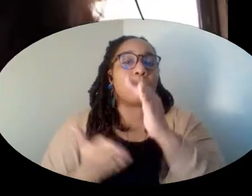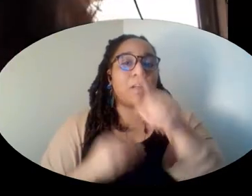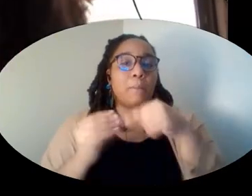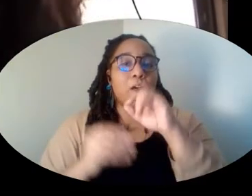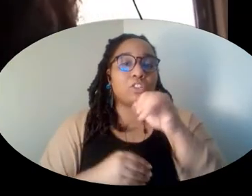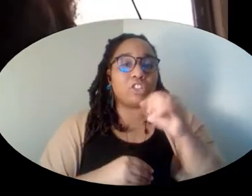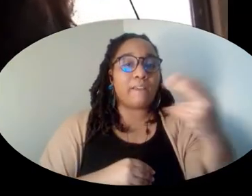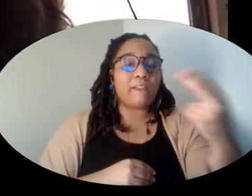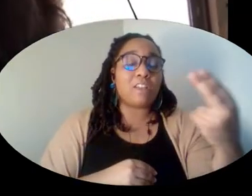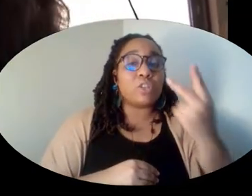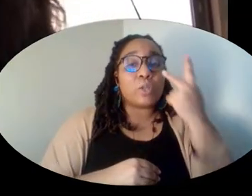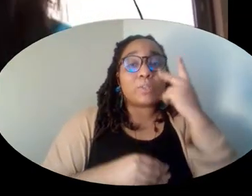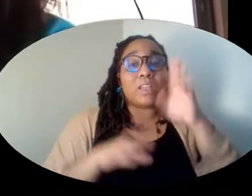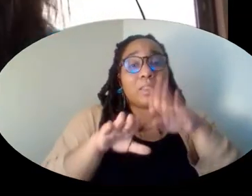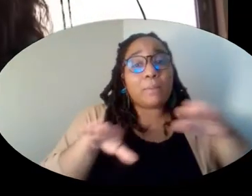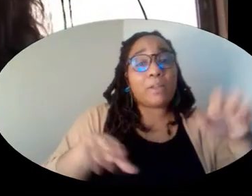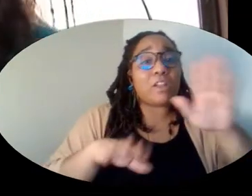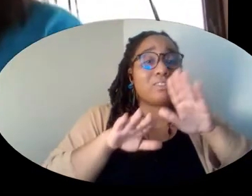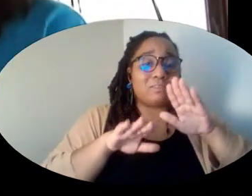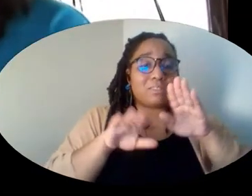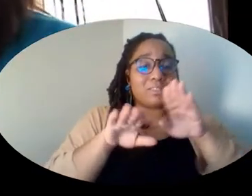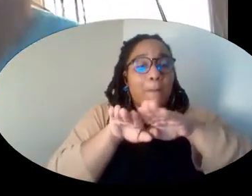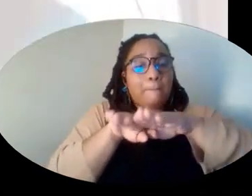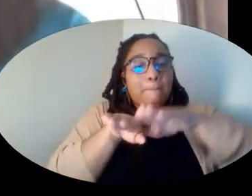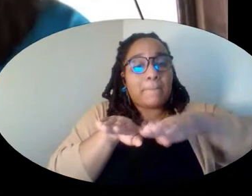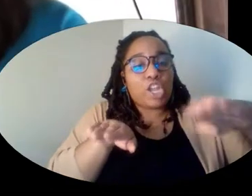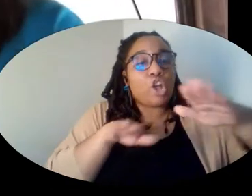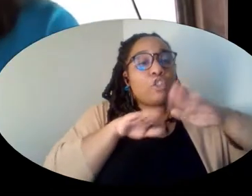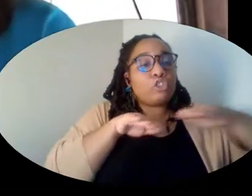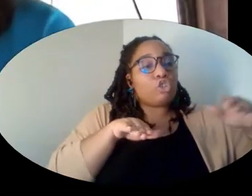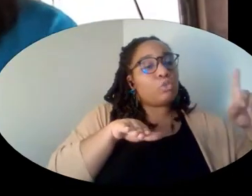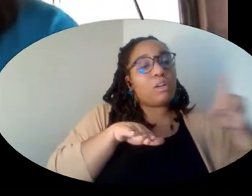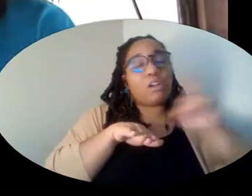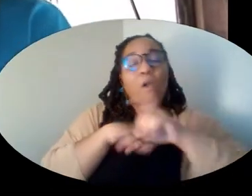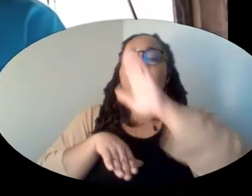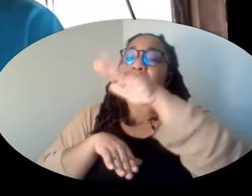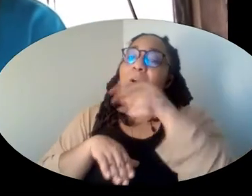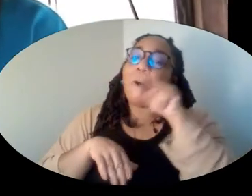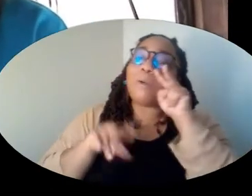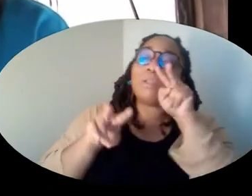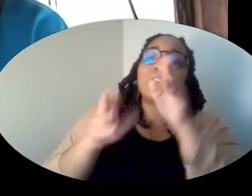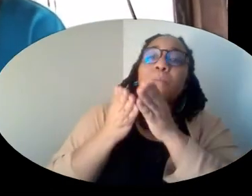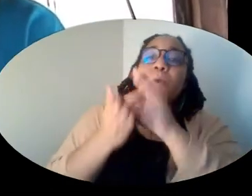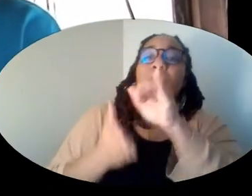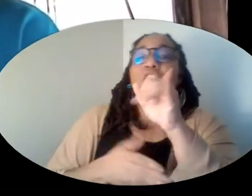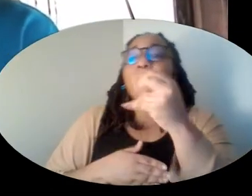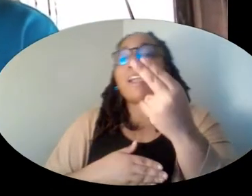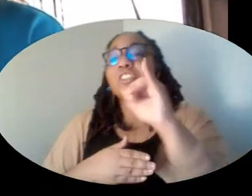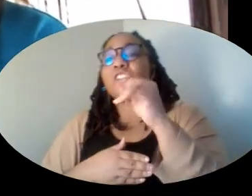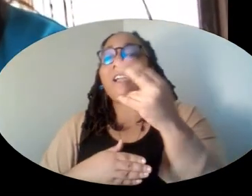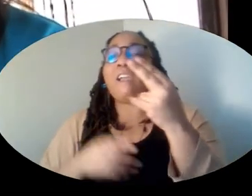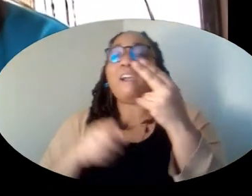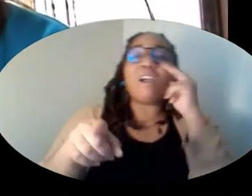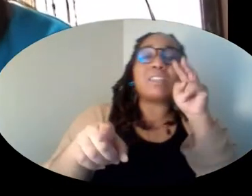yelling at the end of Pier 66, It's Harvey! It's Harvey! They get on this, and it's something solid. It's something that has a real